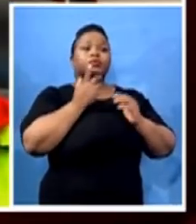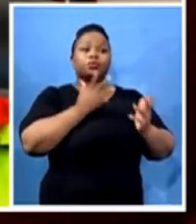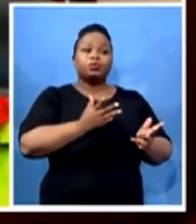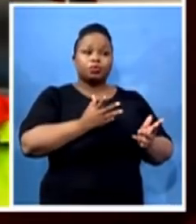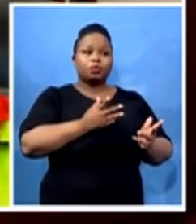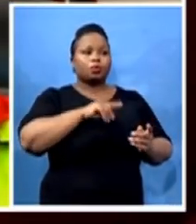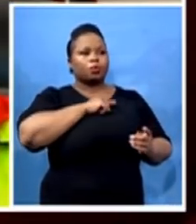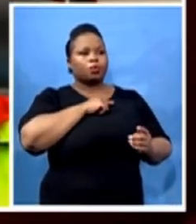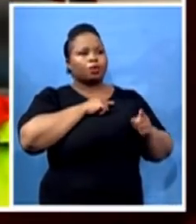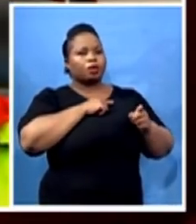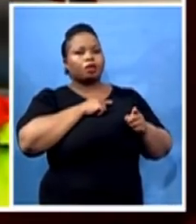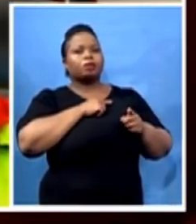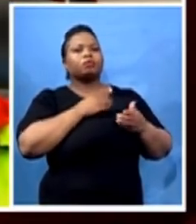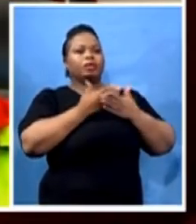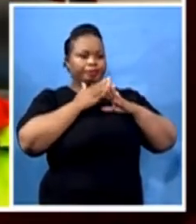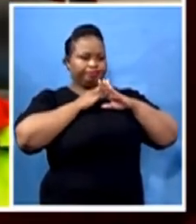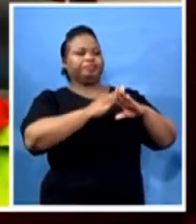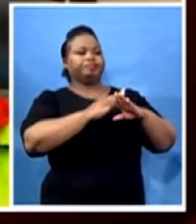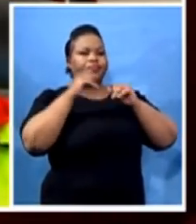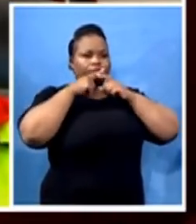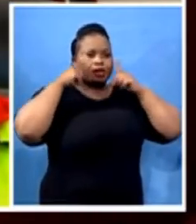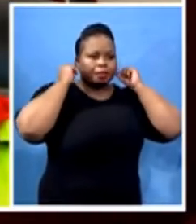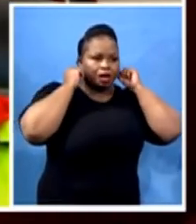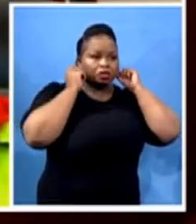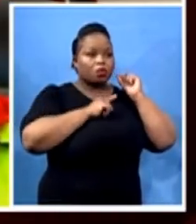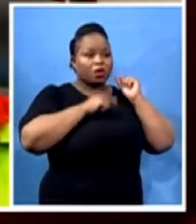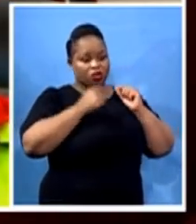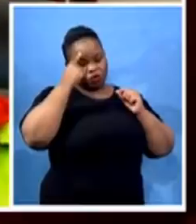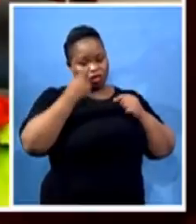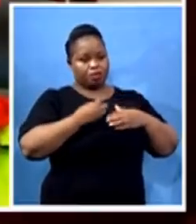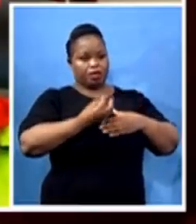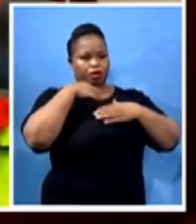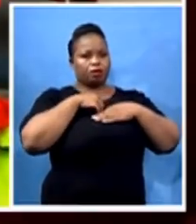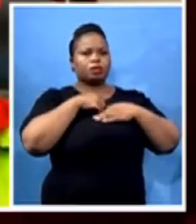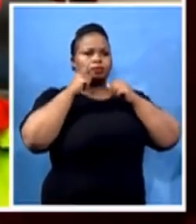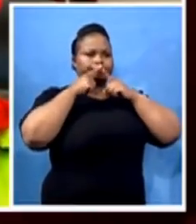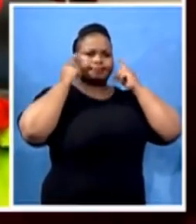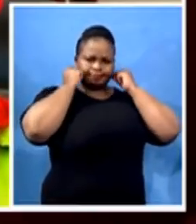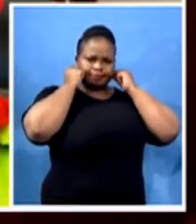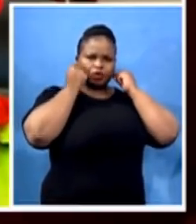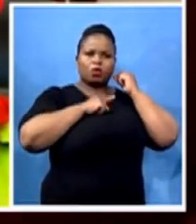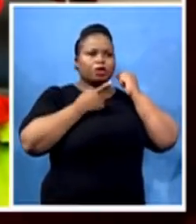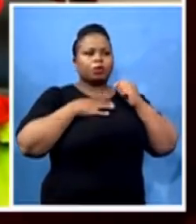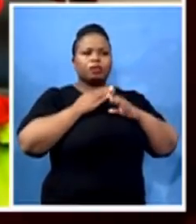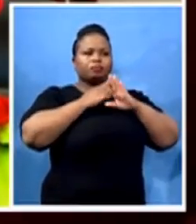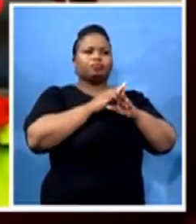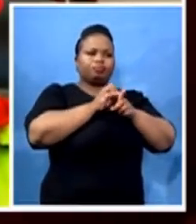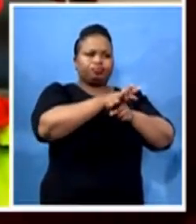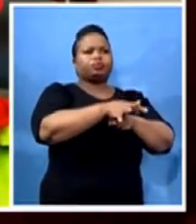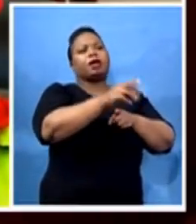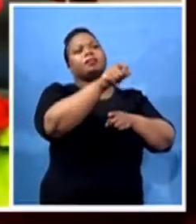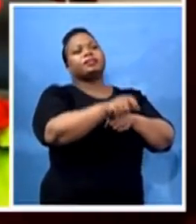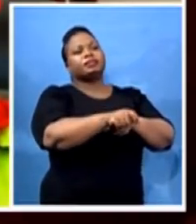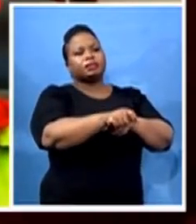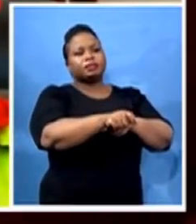you're using a mask, you think you have the virus, so you use a mask, so you don't want to spread it to the next person. The common refrain that we